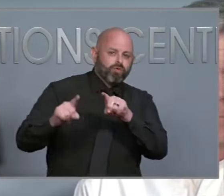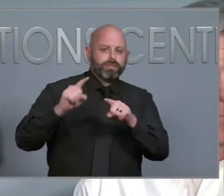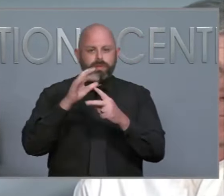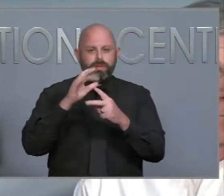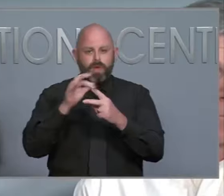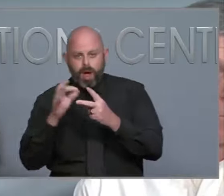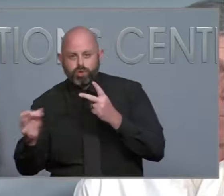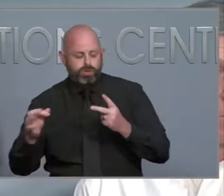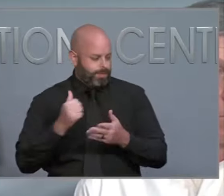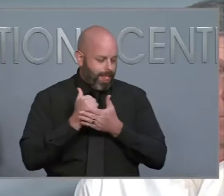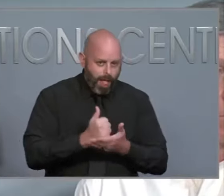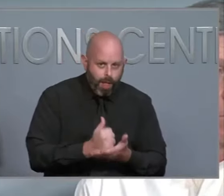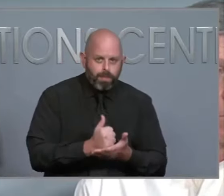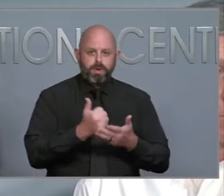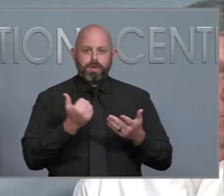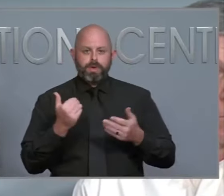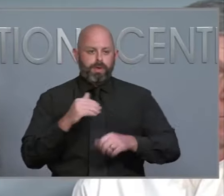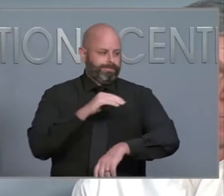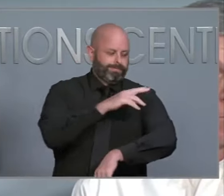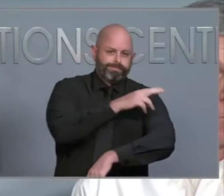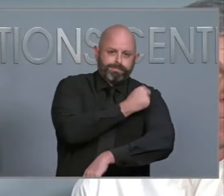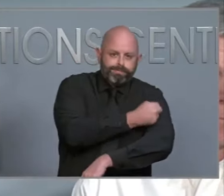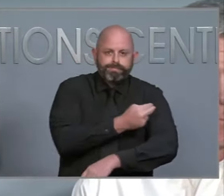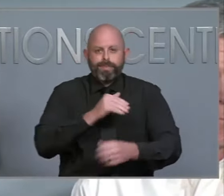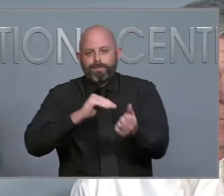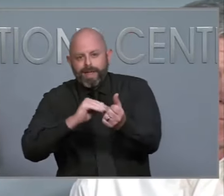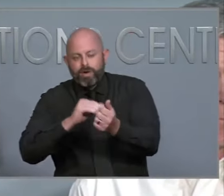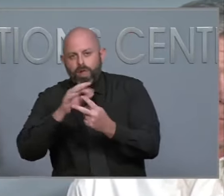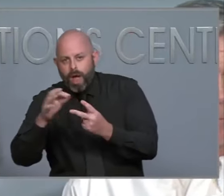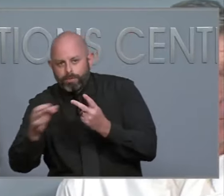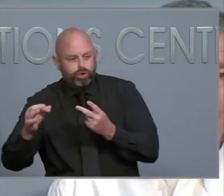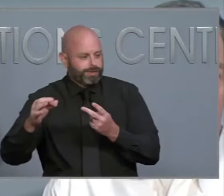by flying through the area. Thank you.